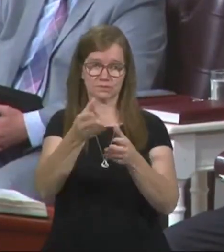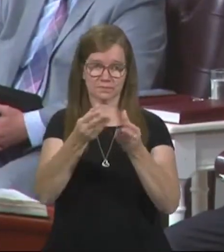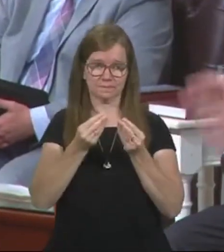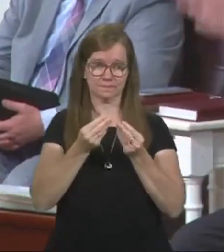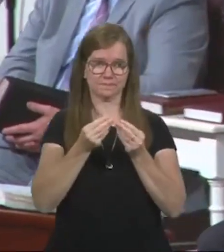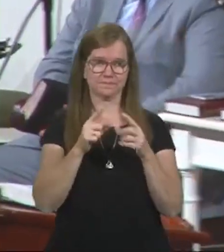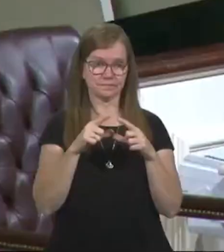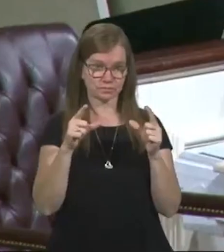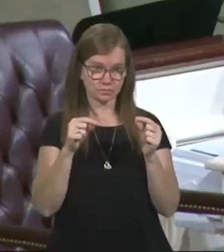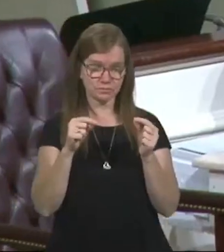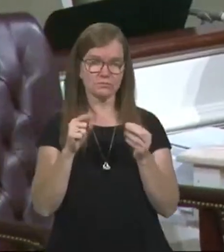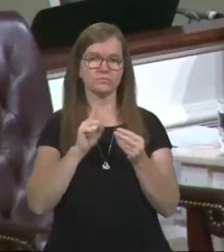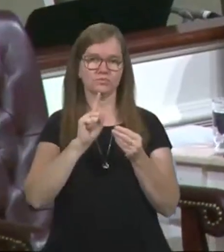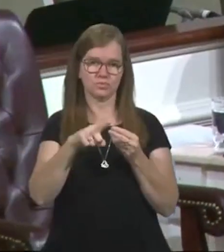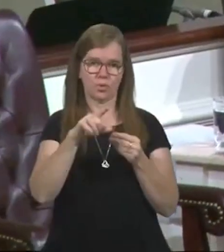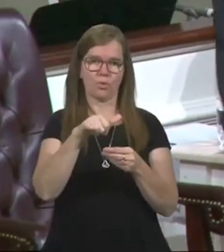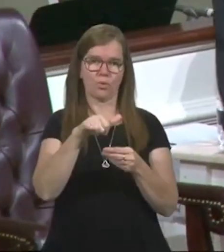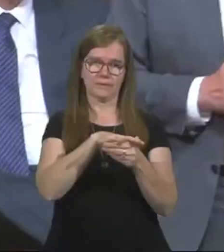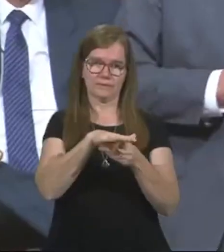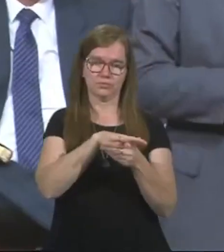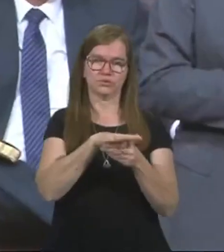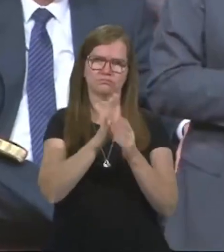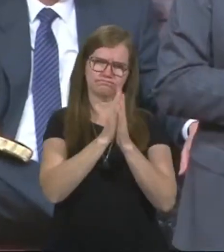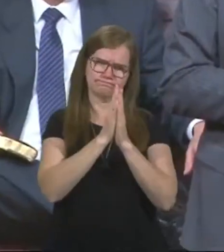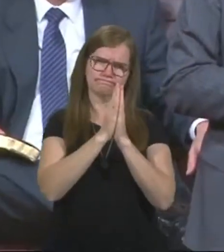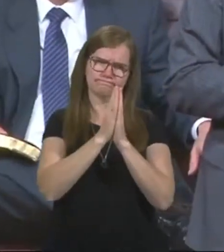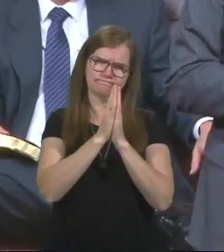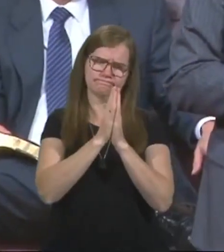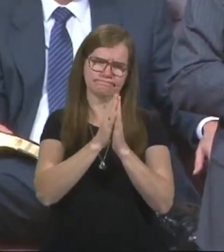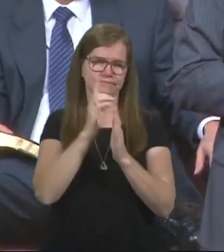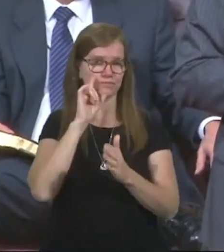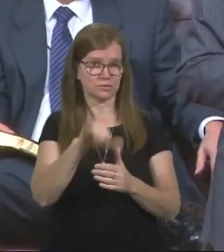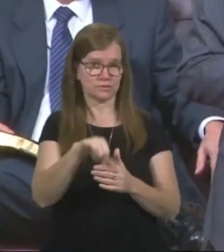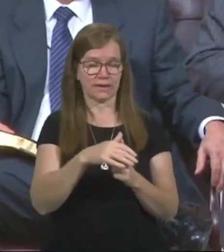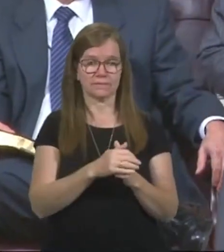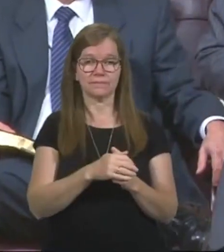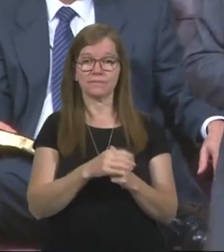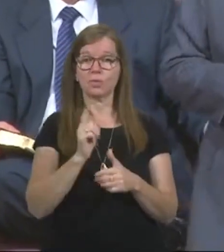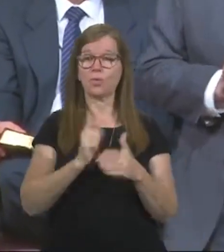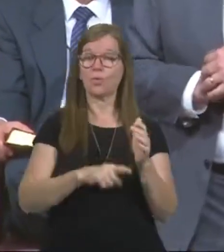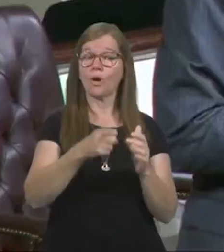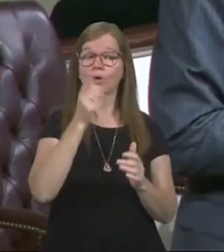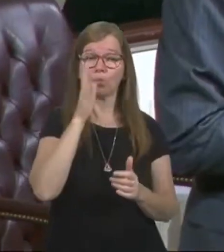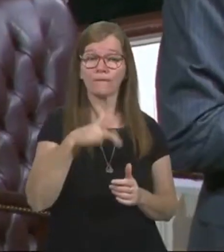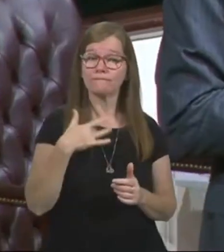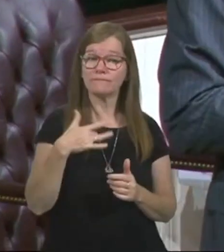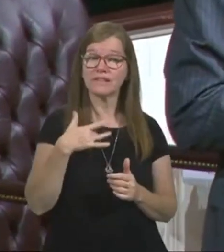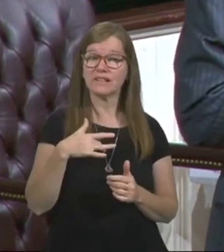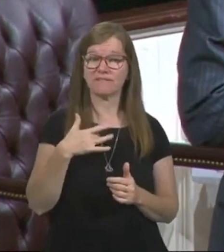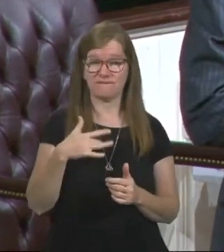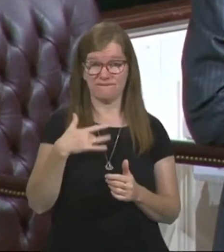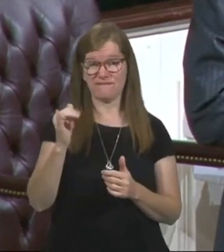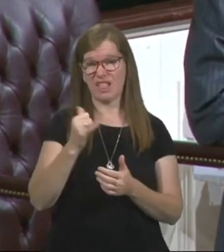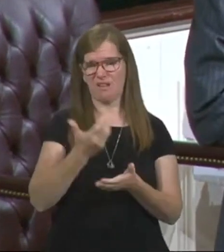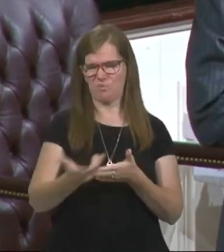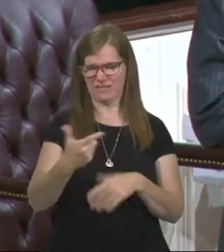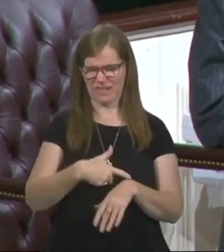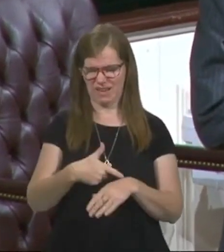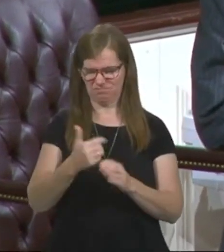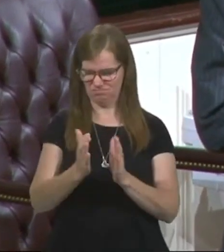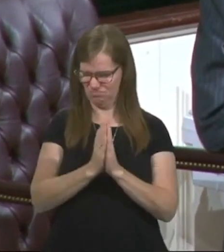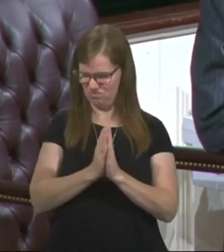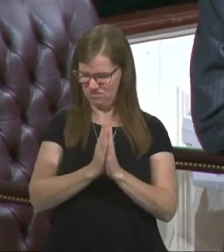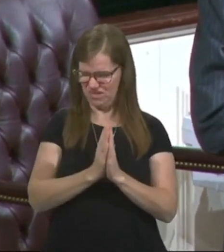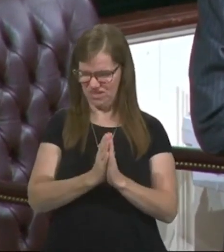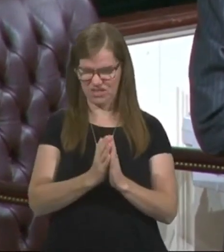card and go to a location and pray earnestly for that. Here's what you're going to feel. You're going to feel like you're wasting your time. I